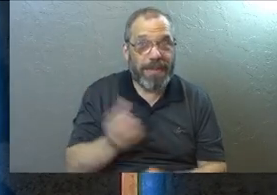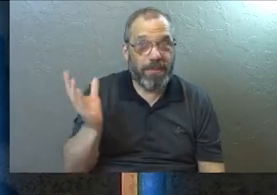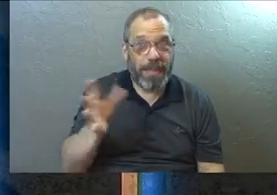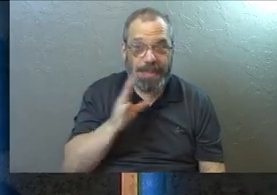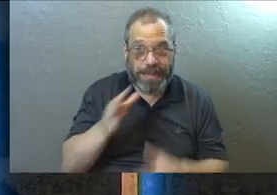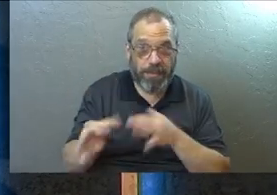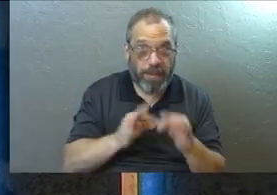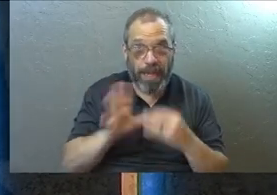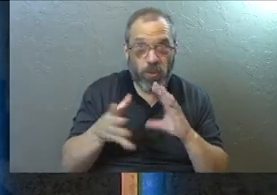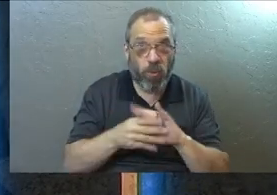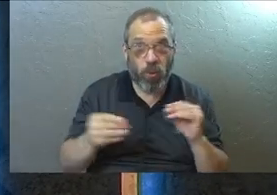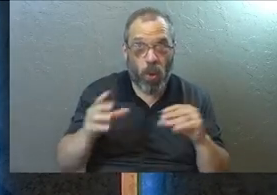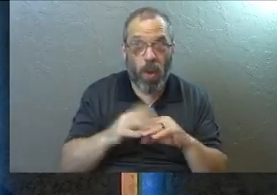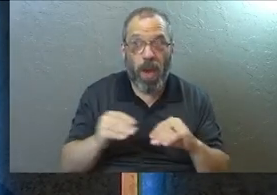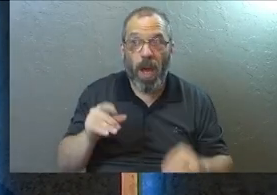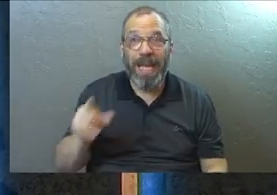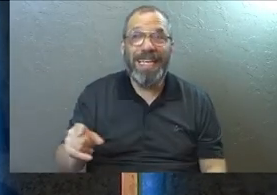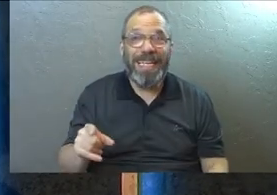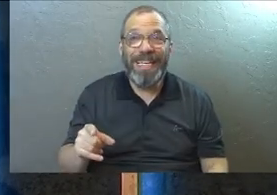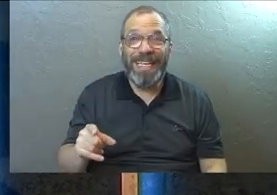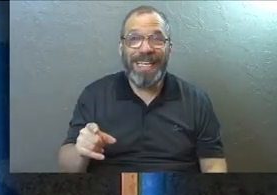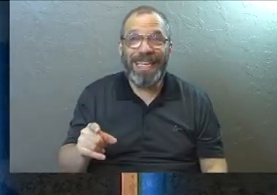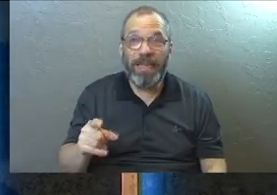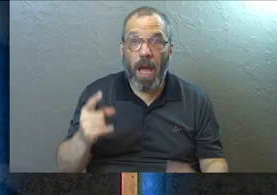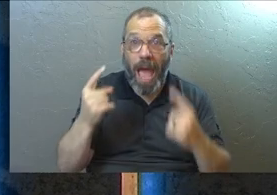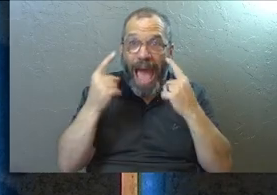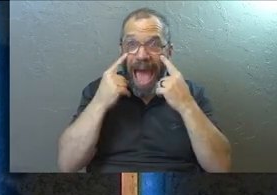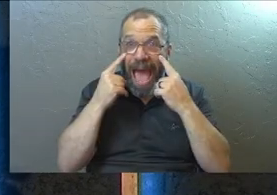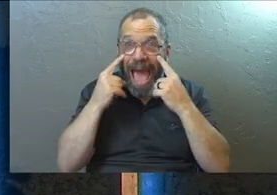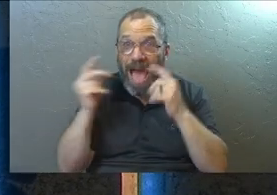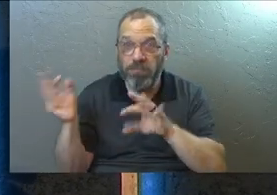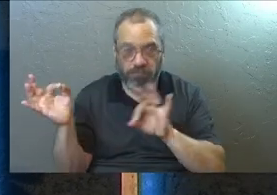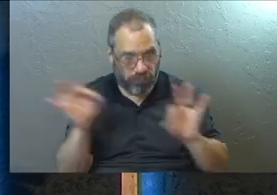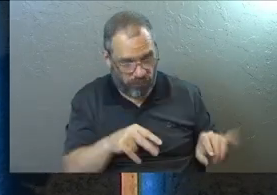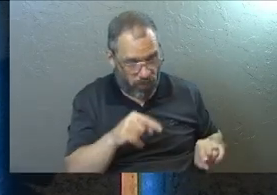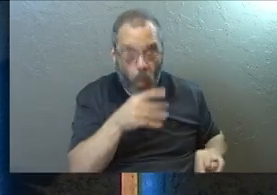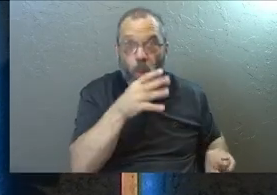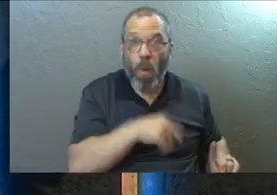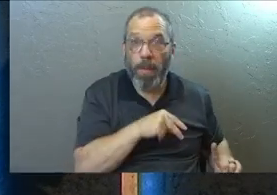speech and explain the whole thing, he doesn't take his eyes off the woman.